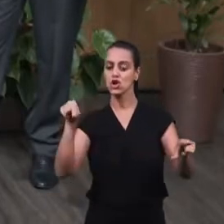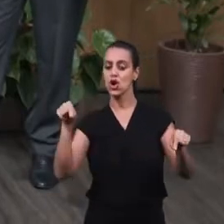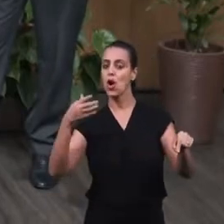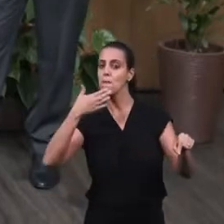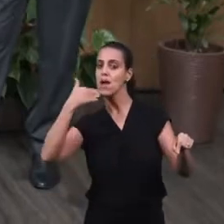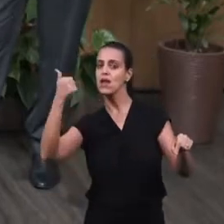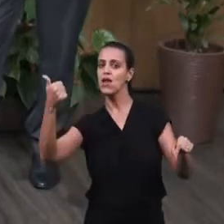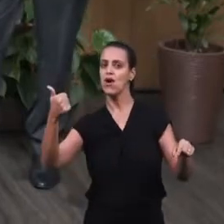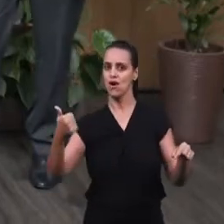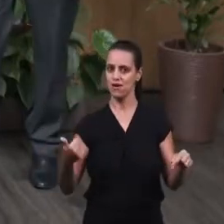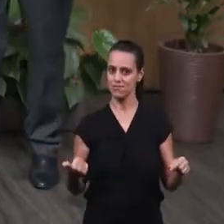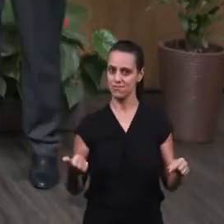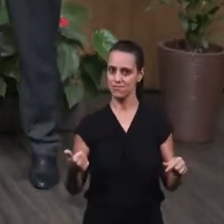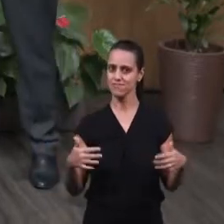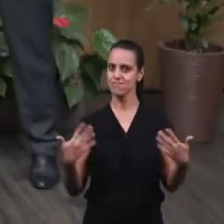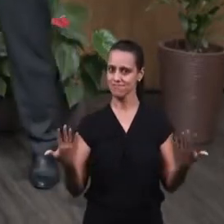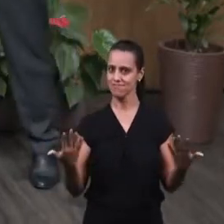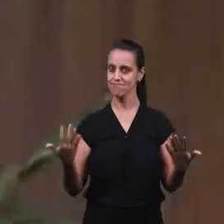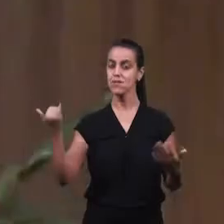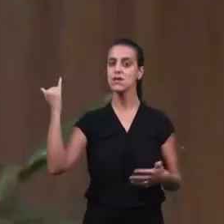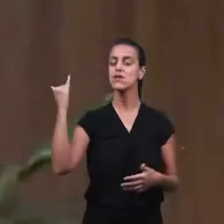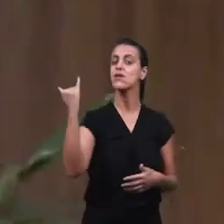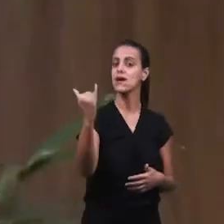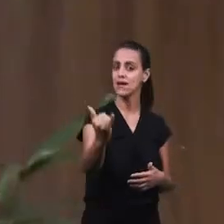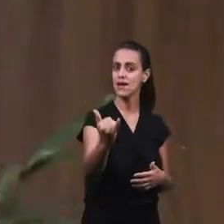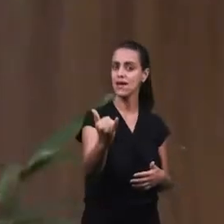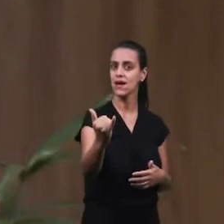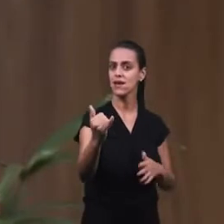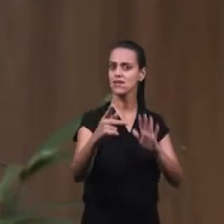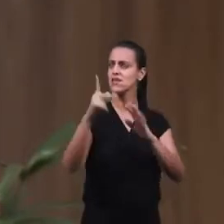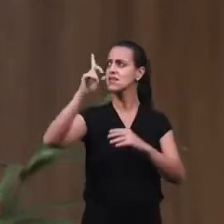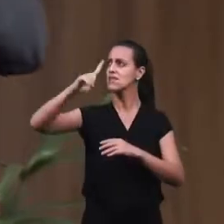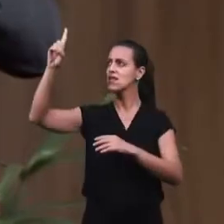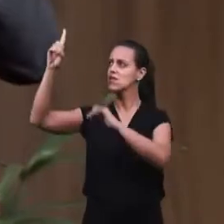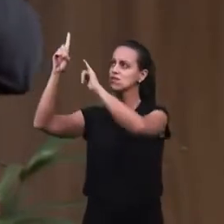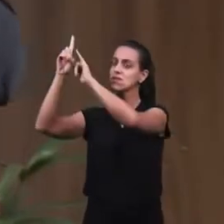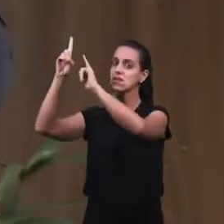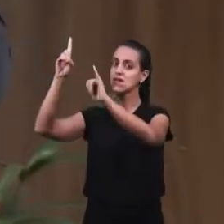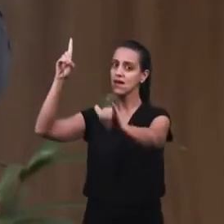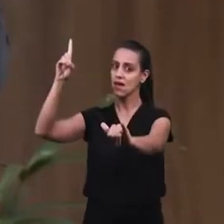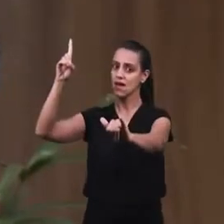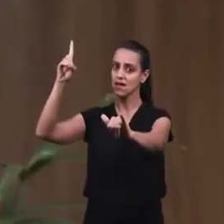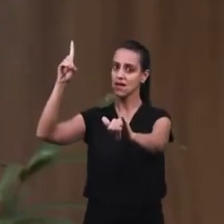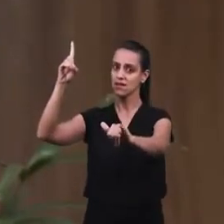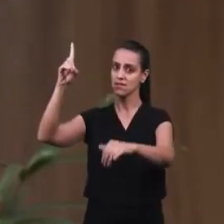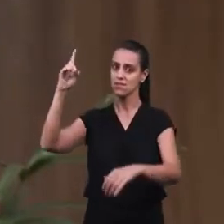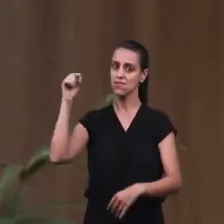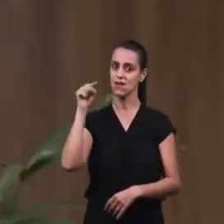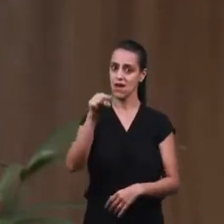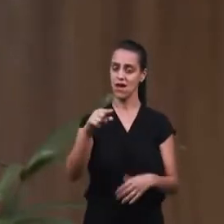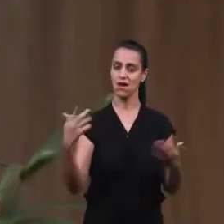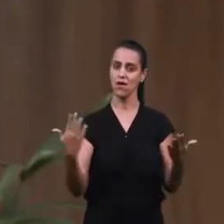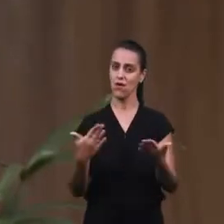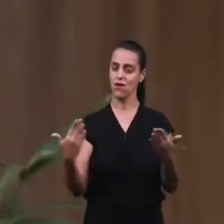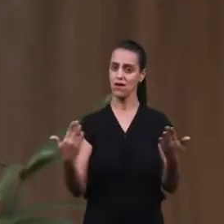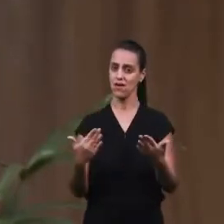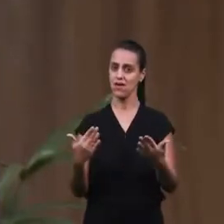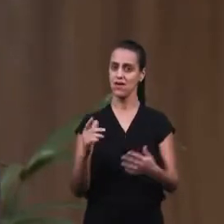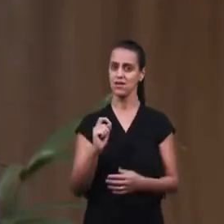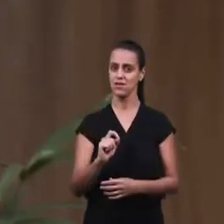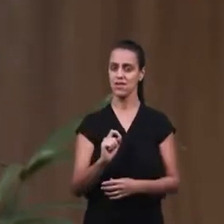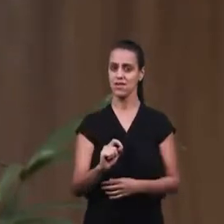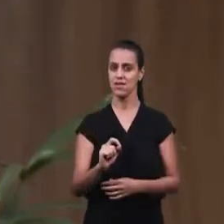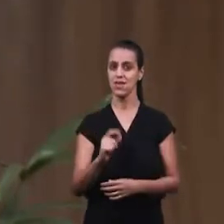make the best choice in the message of God. The message that God has for you at this moment is,